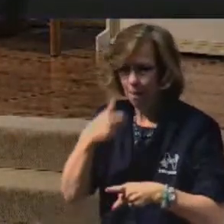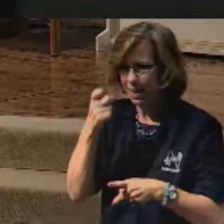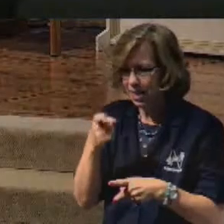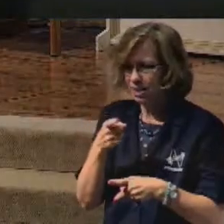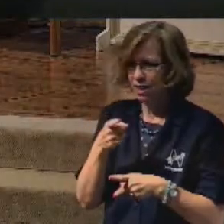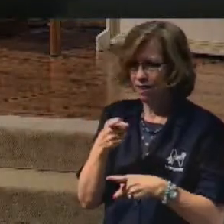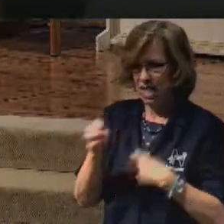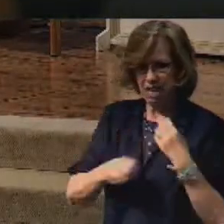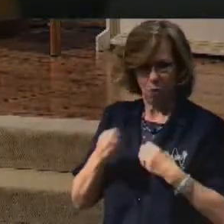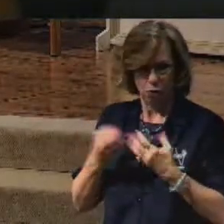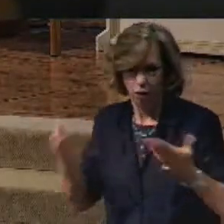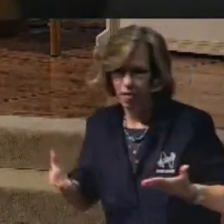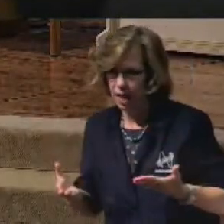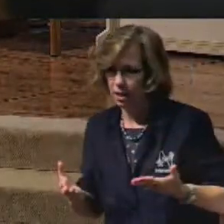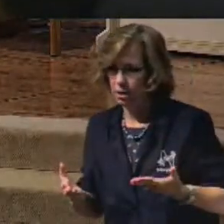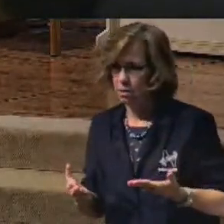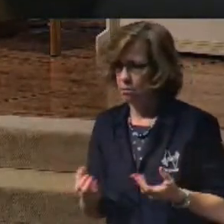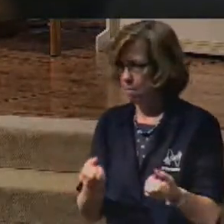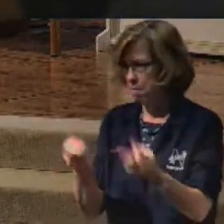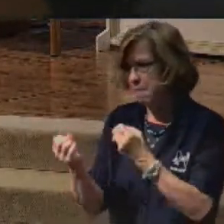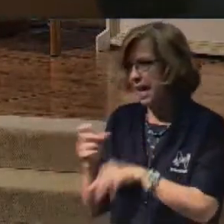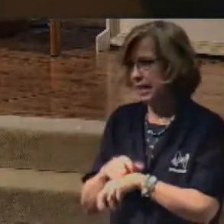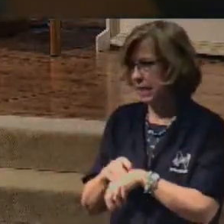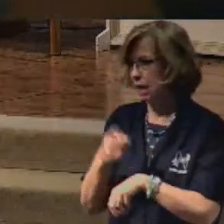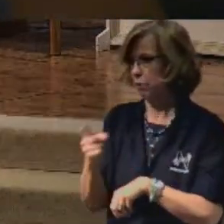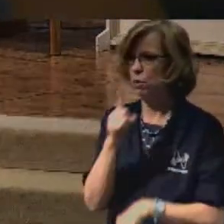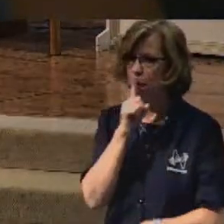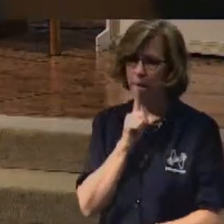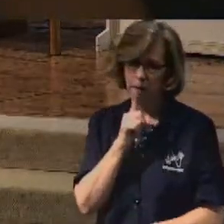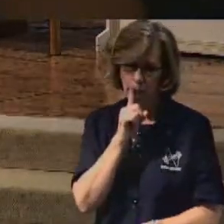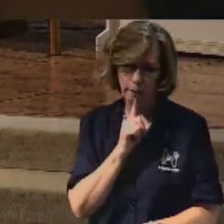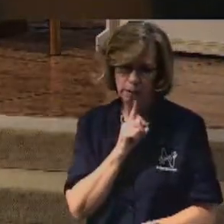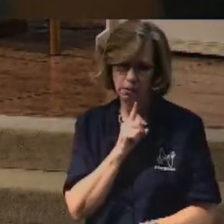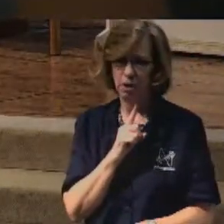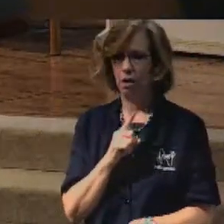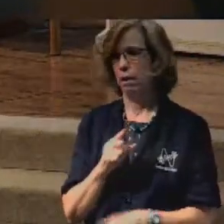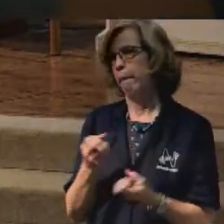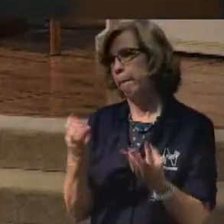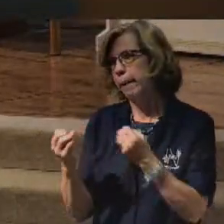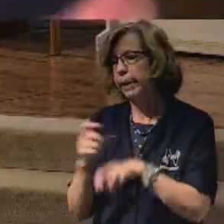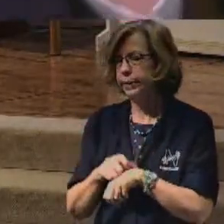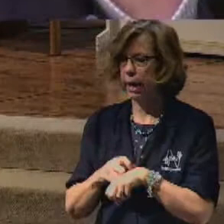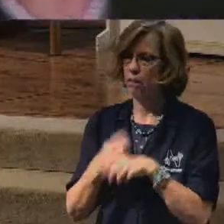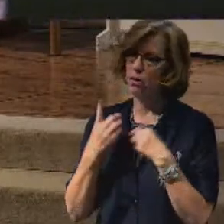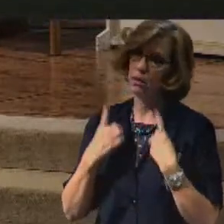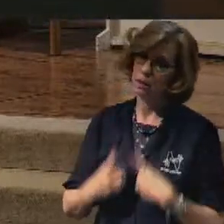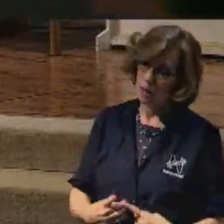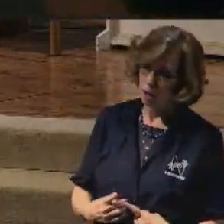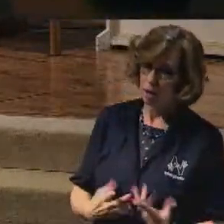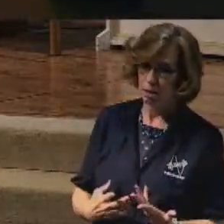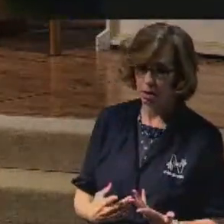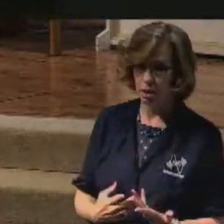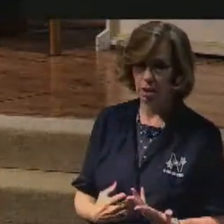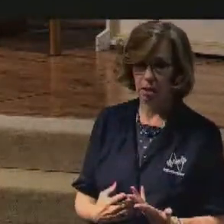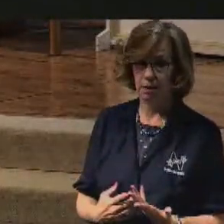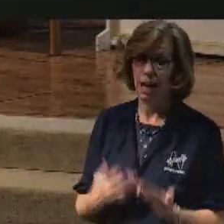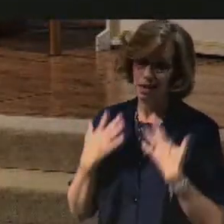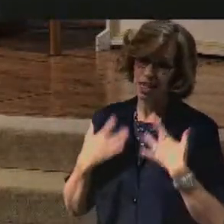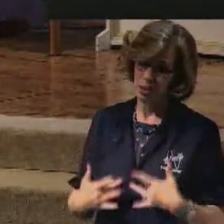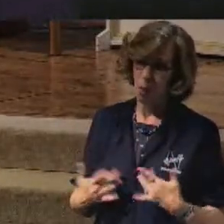there'll be many times that you are lonely, many times that you are discouraged, and sometimes that you're disappointed.